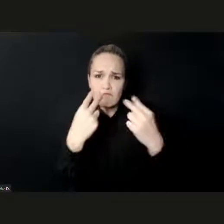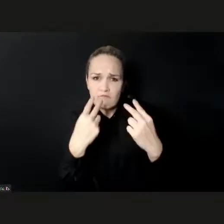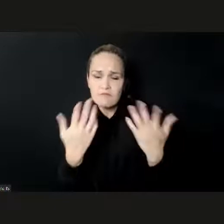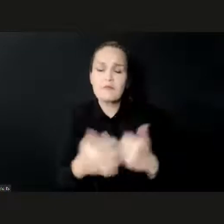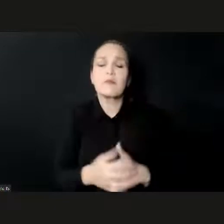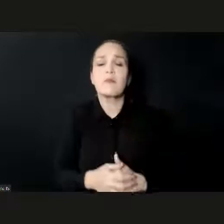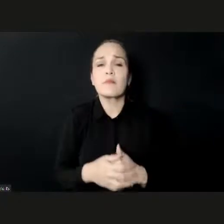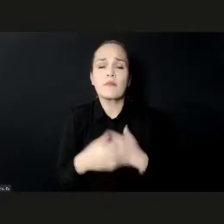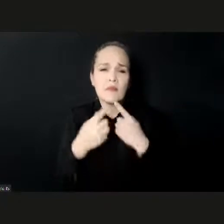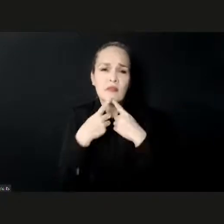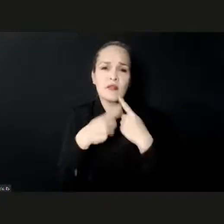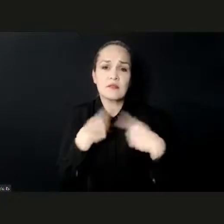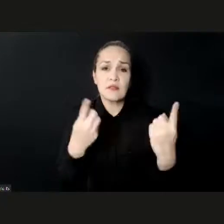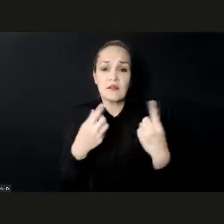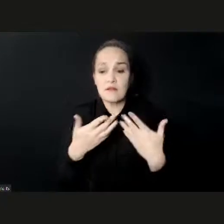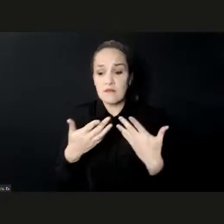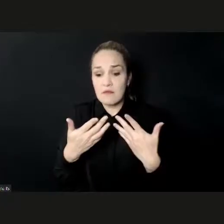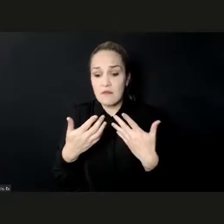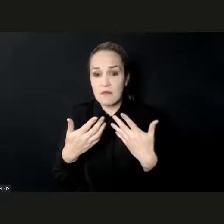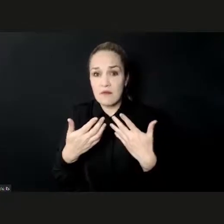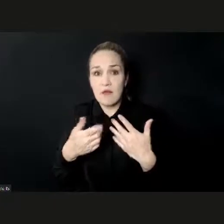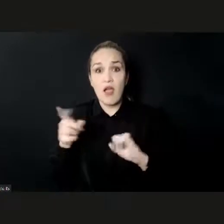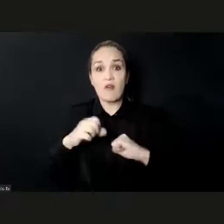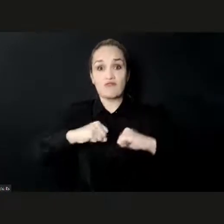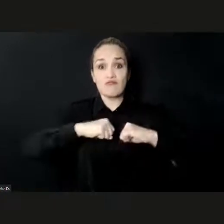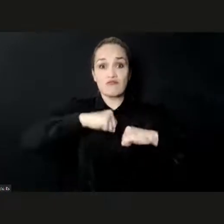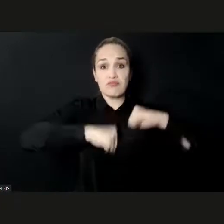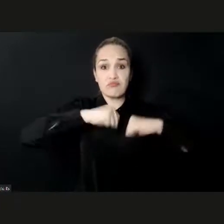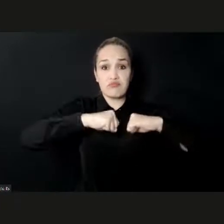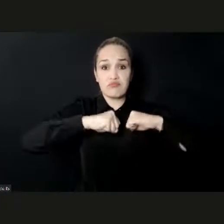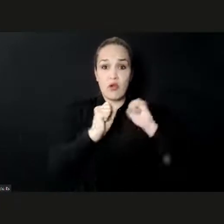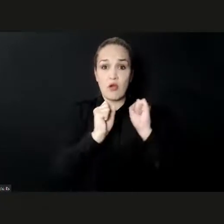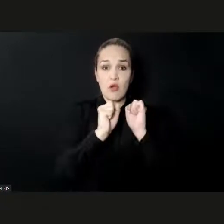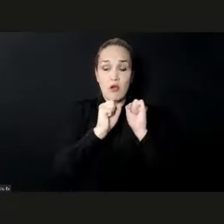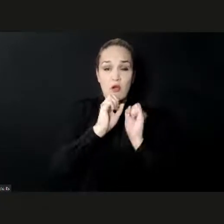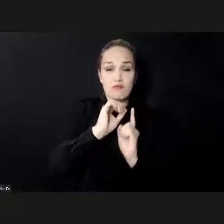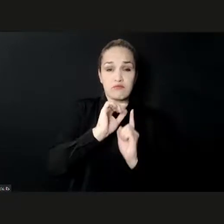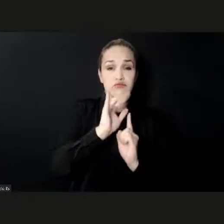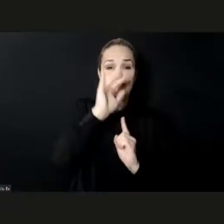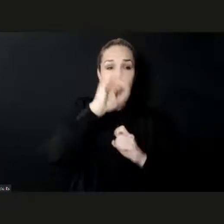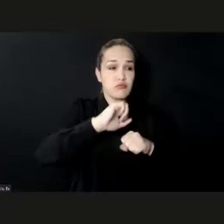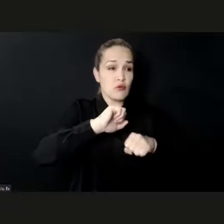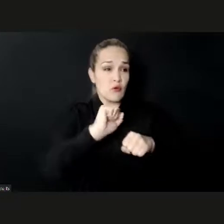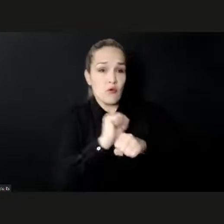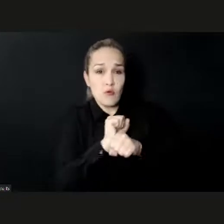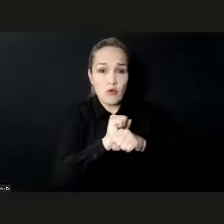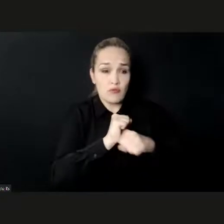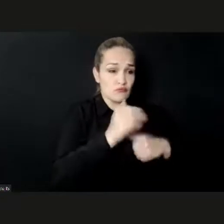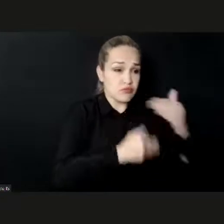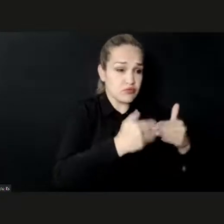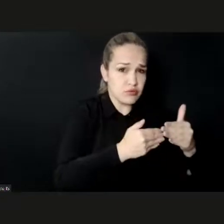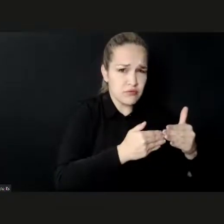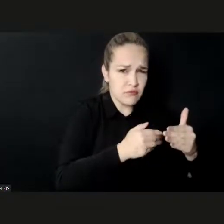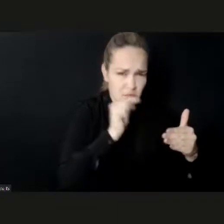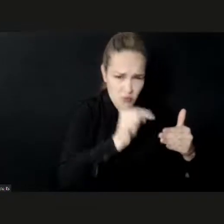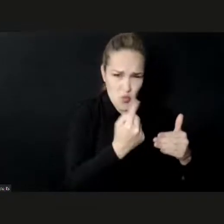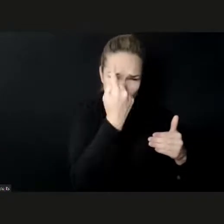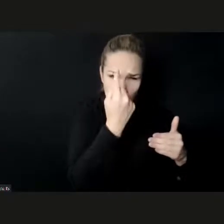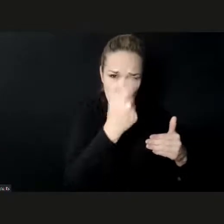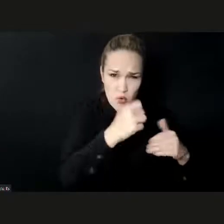and chimney stacks, but also fashion studios, but desks, which can also add